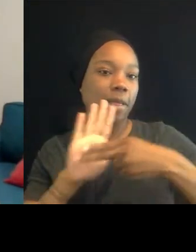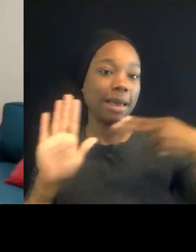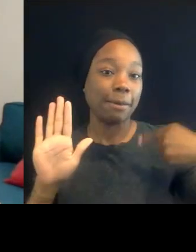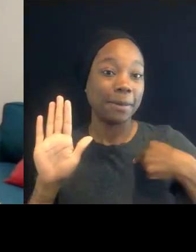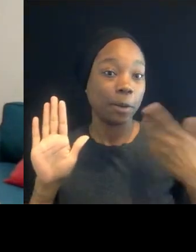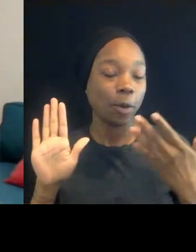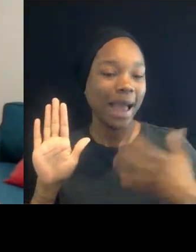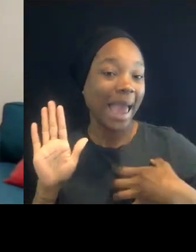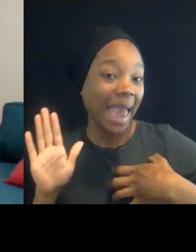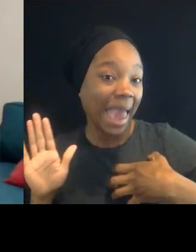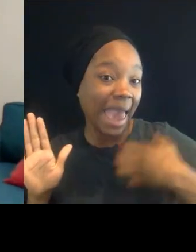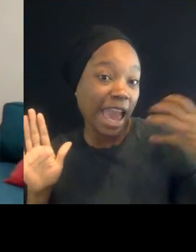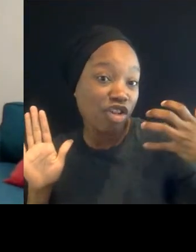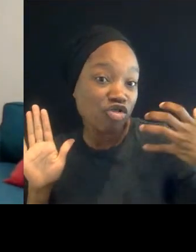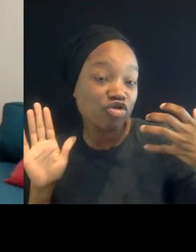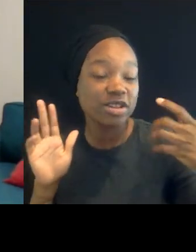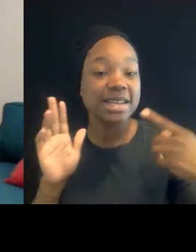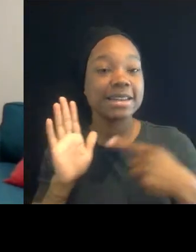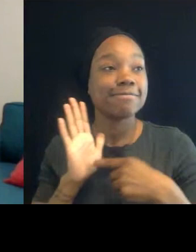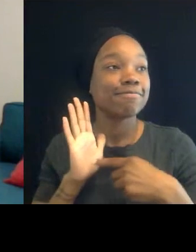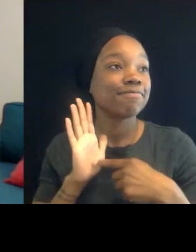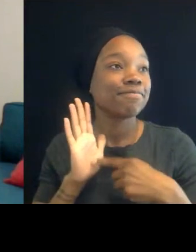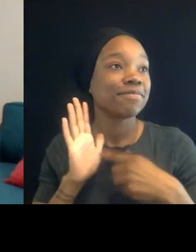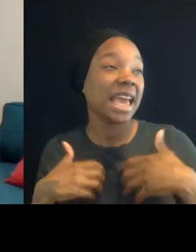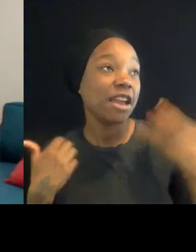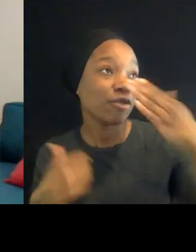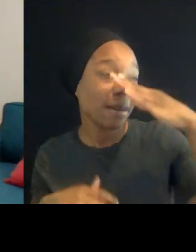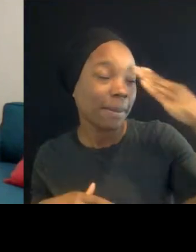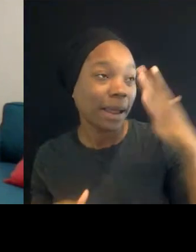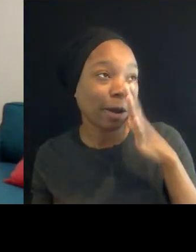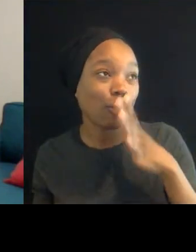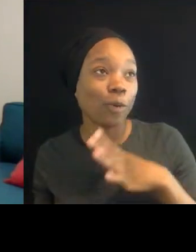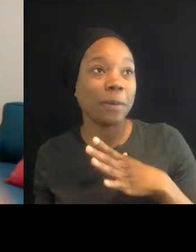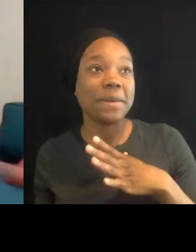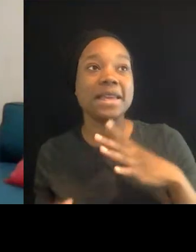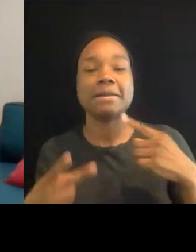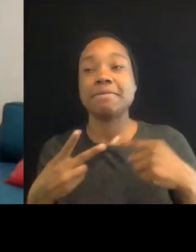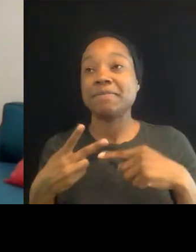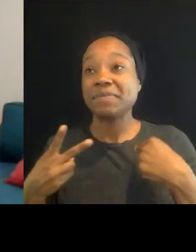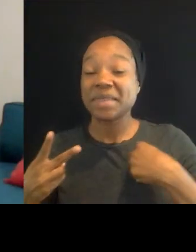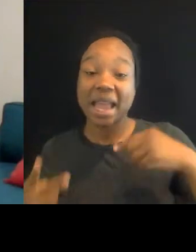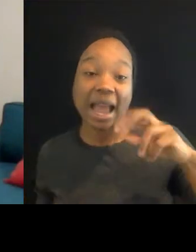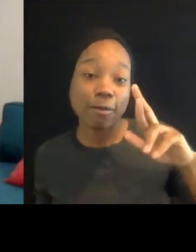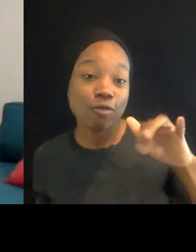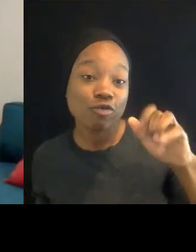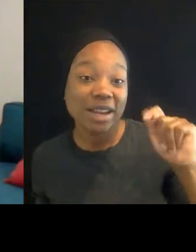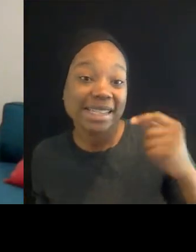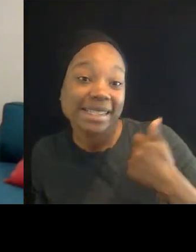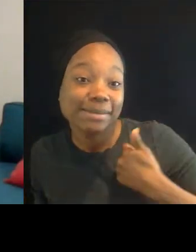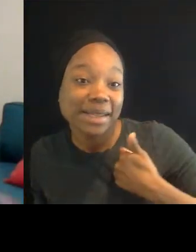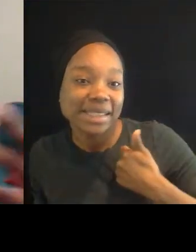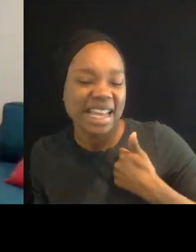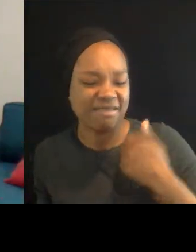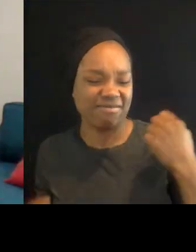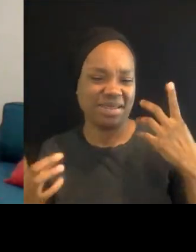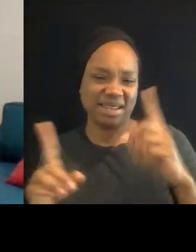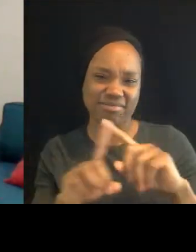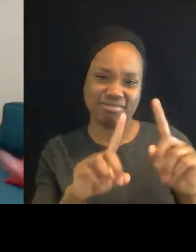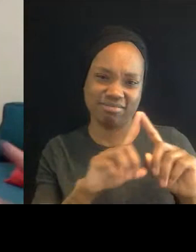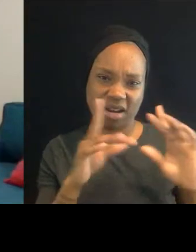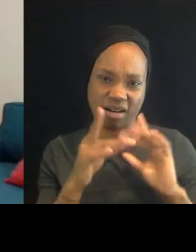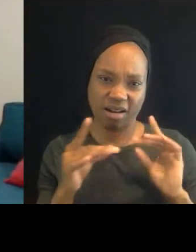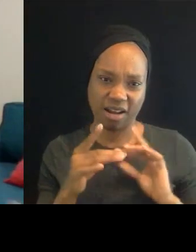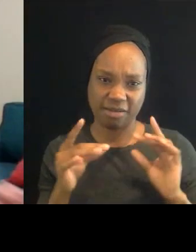acting like an angry Black woman, that maybe I'm racist, all types of comments that you can hear for just